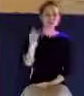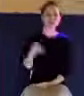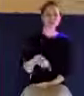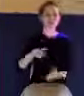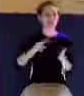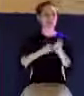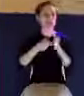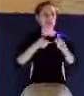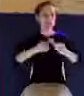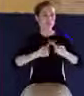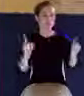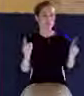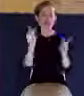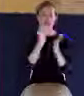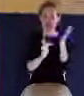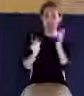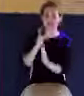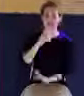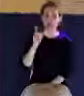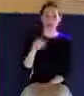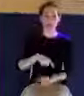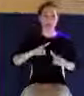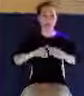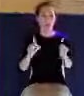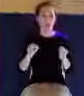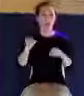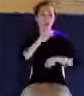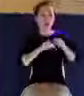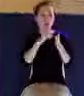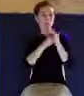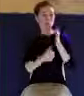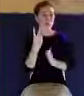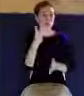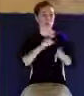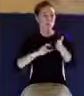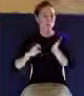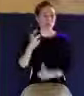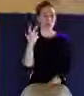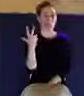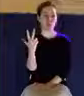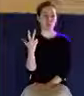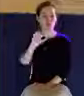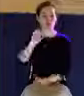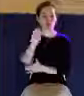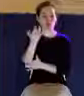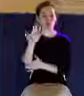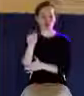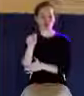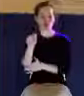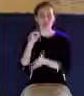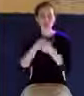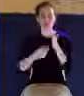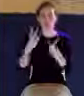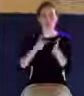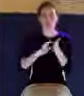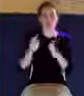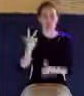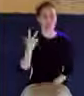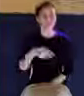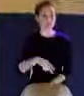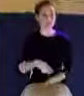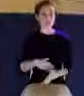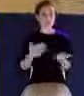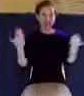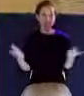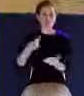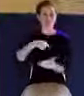us. Look and go back to chapter 2, 1 John, and look down at verse number 3. 1 John 2, 3. And hereby we do know that